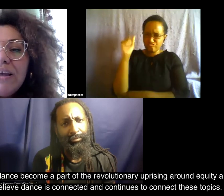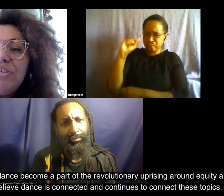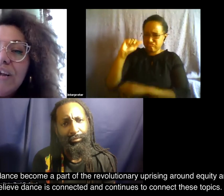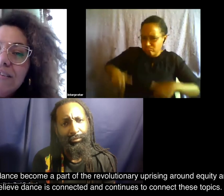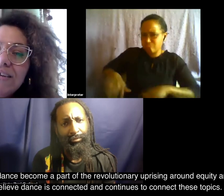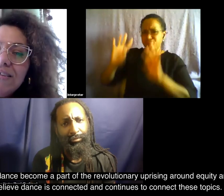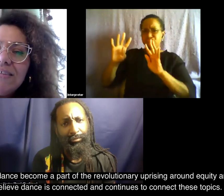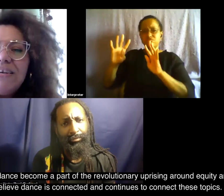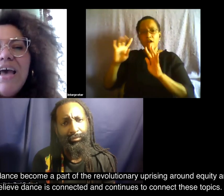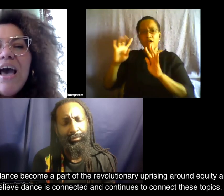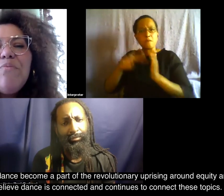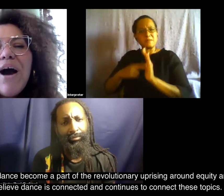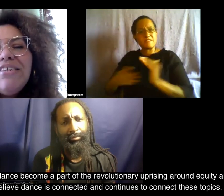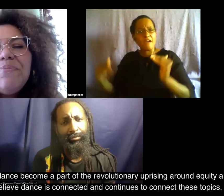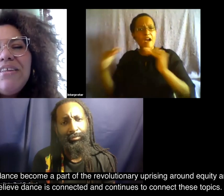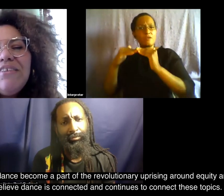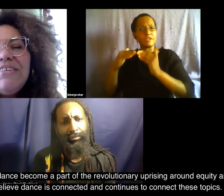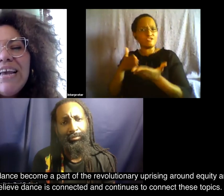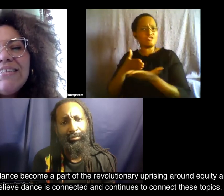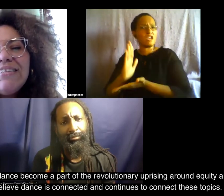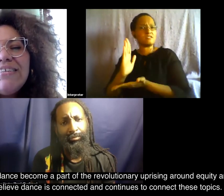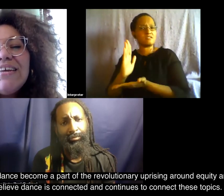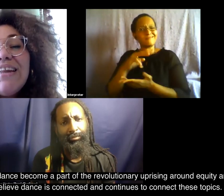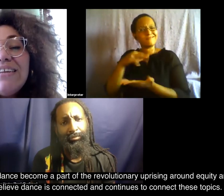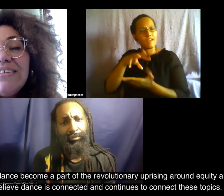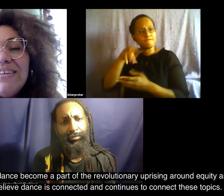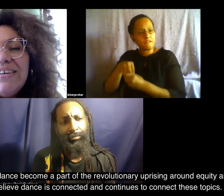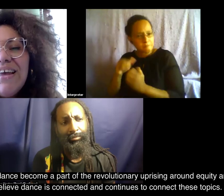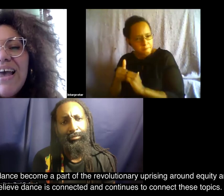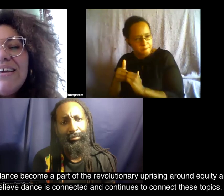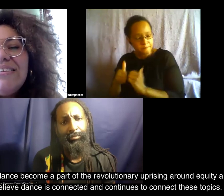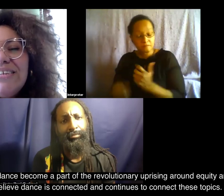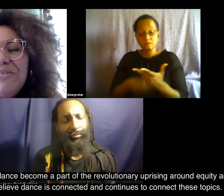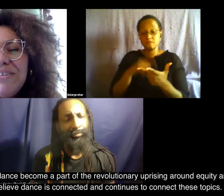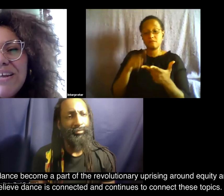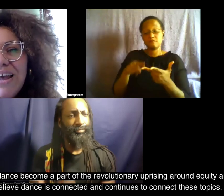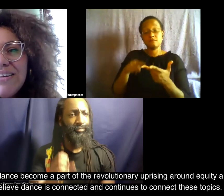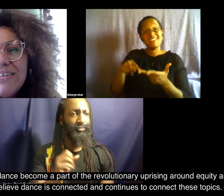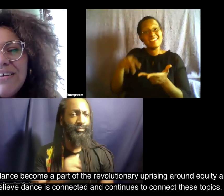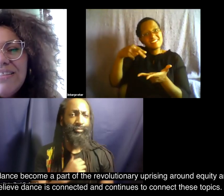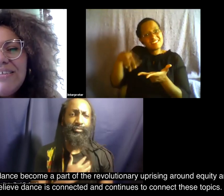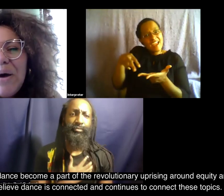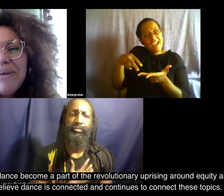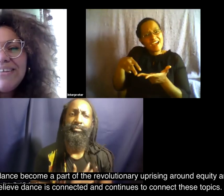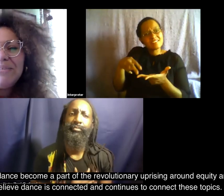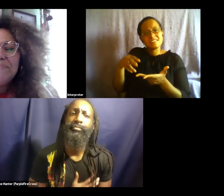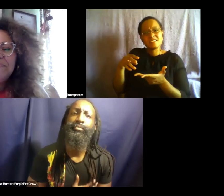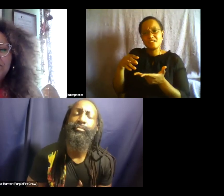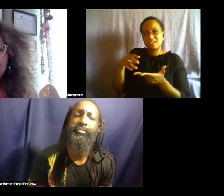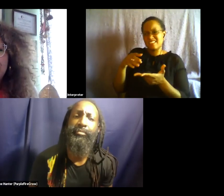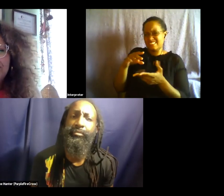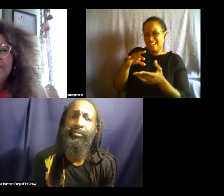and justice and why do you believe dance is connected and continues to connect these topics